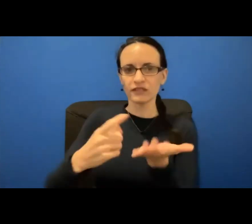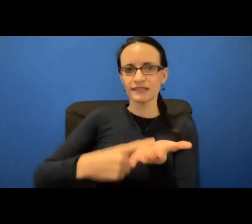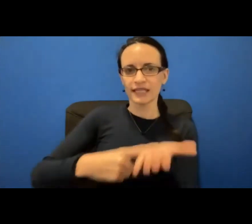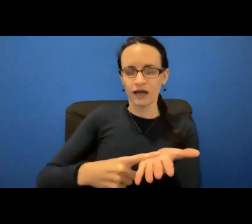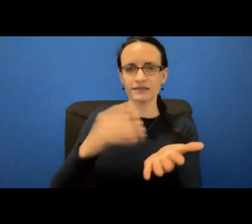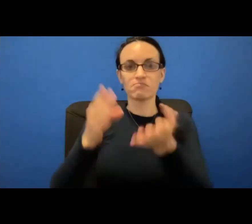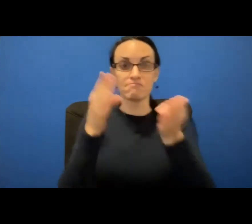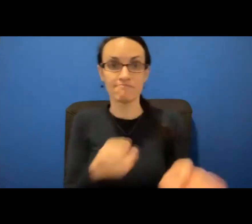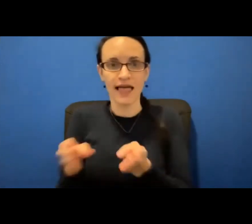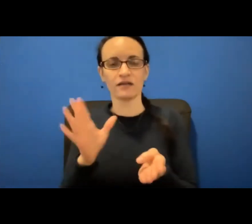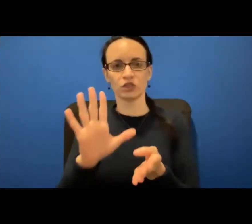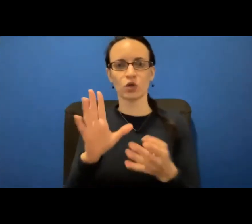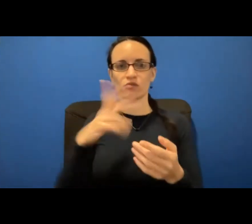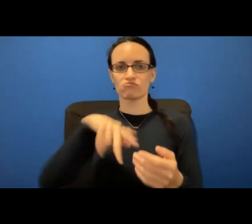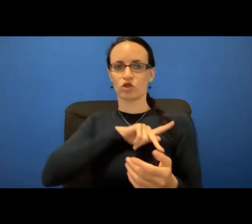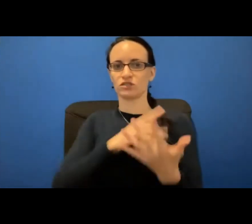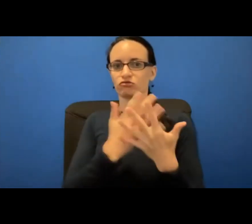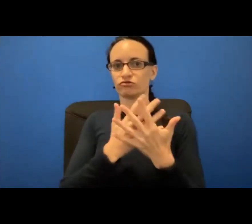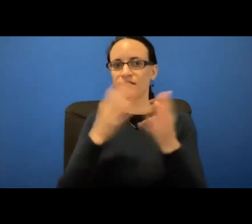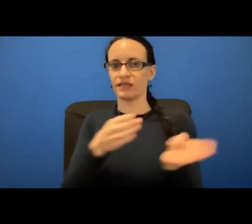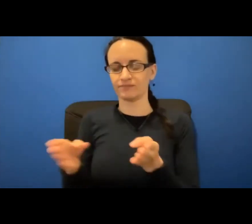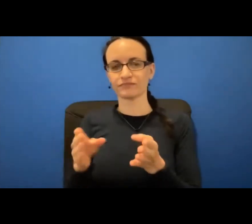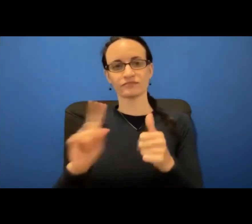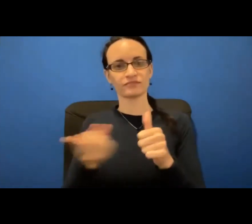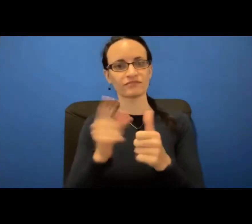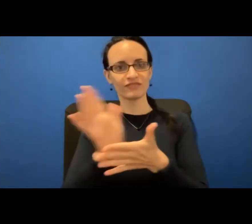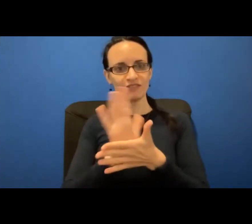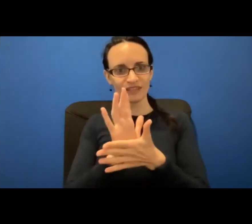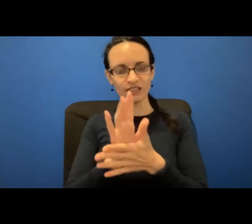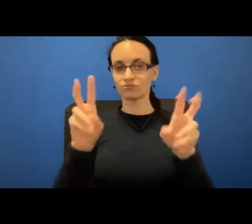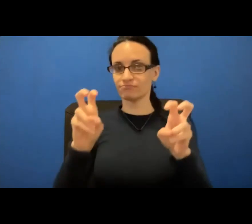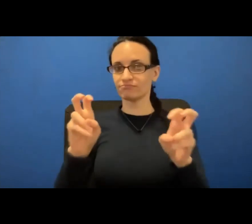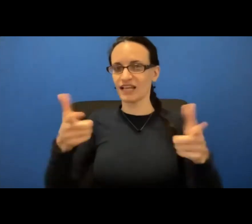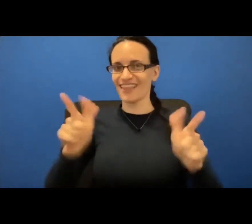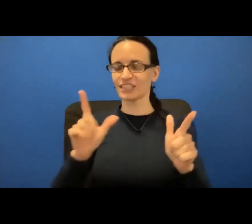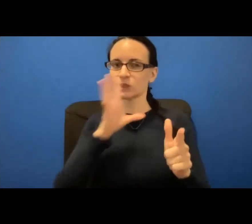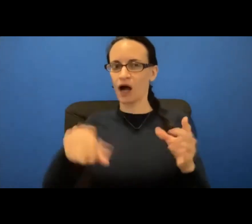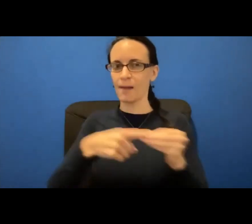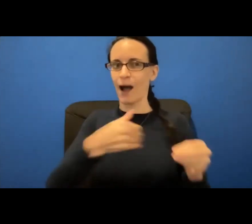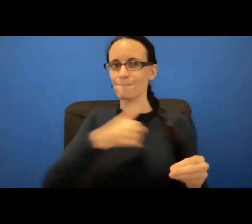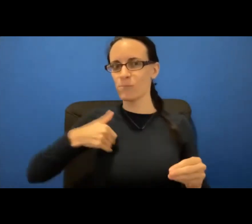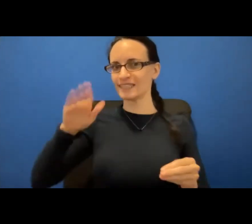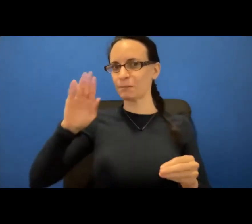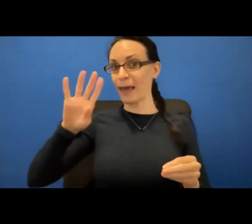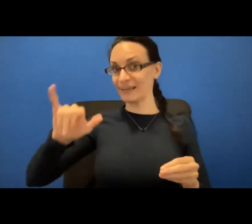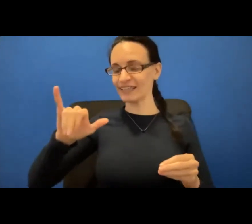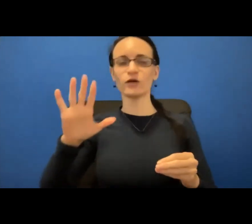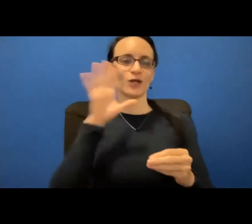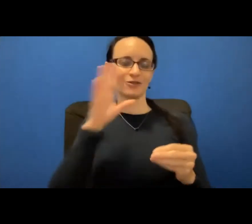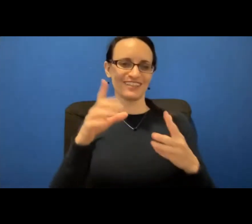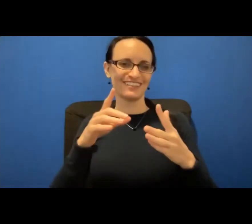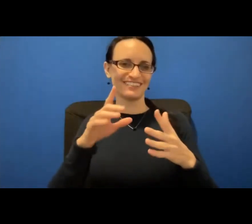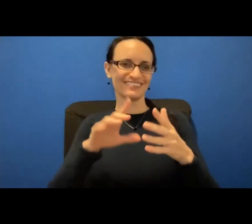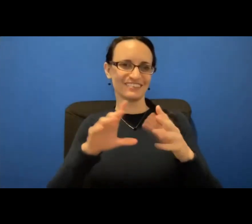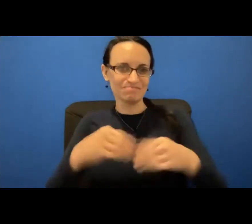your personalized screening plan. This first video, Let's Talk About Breast Baby, will set you up with the most important questions to ask about